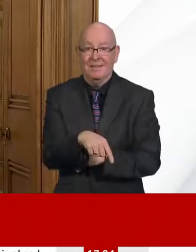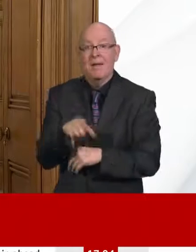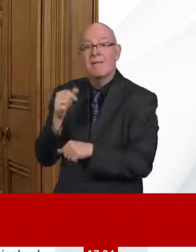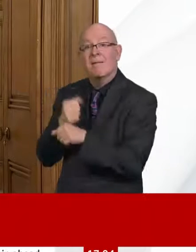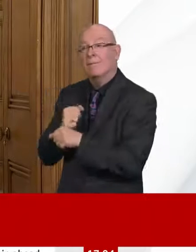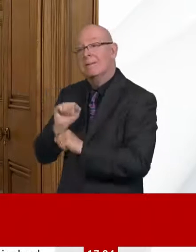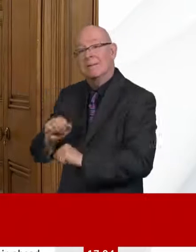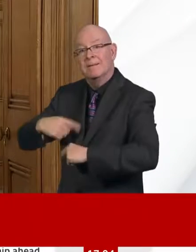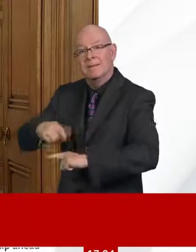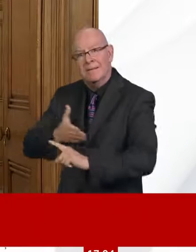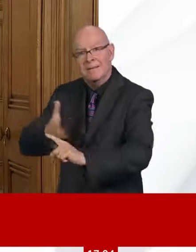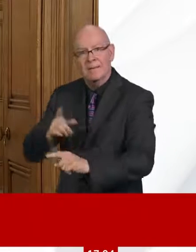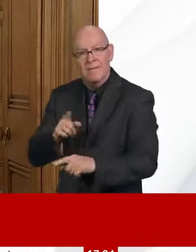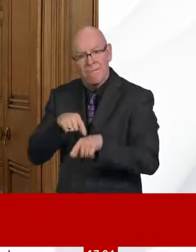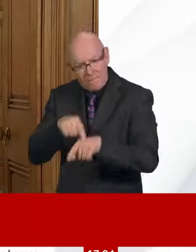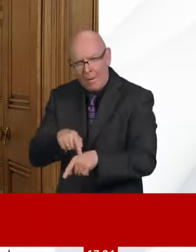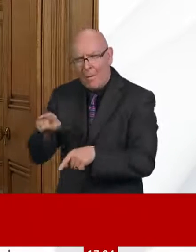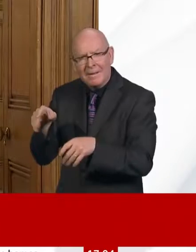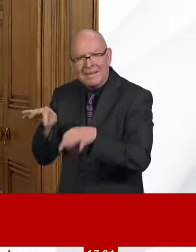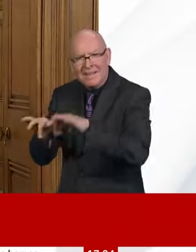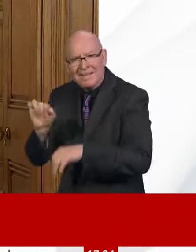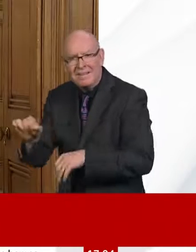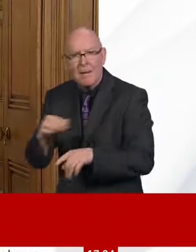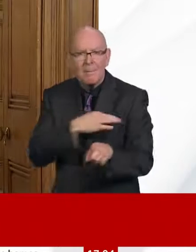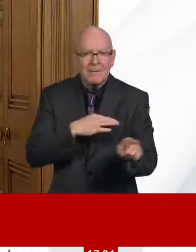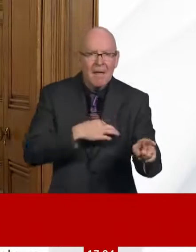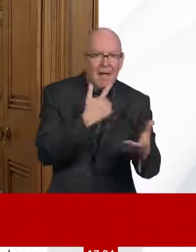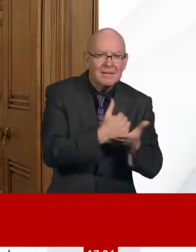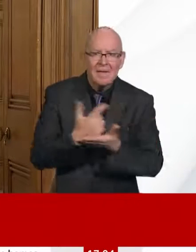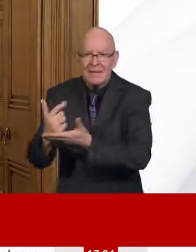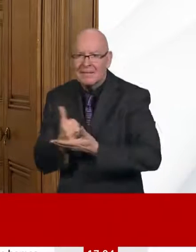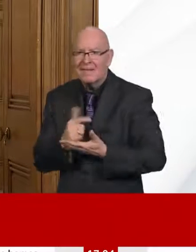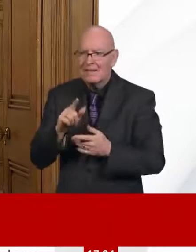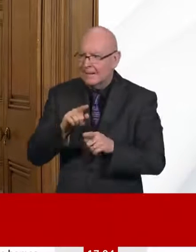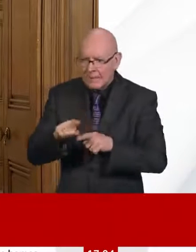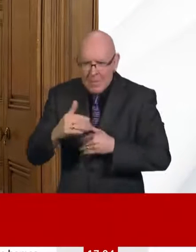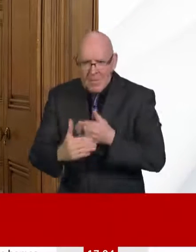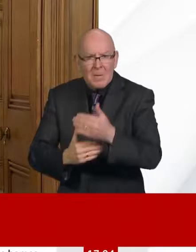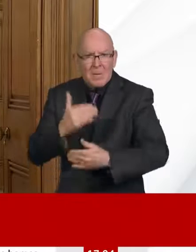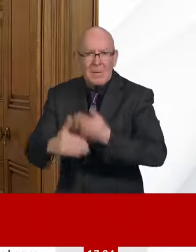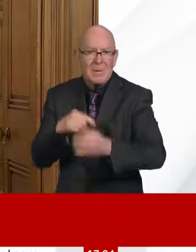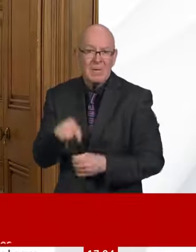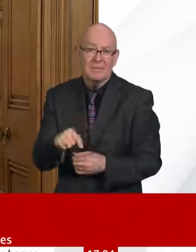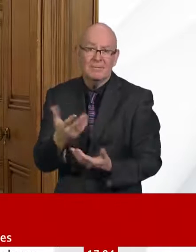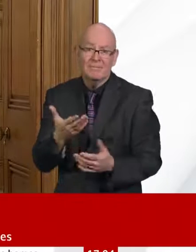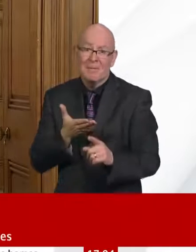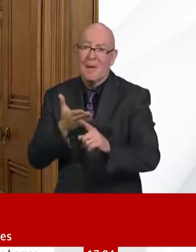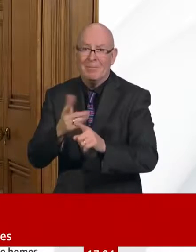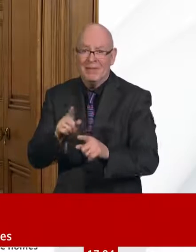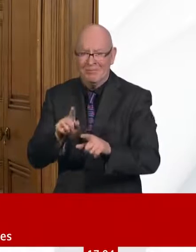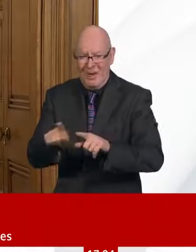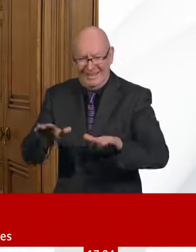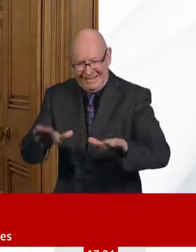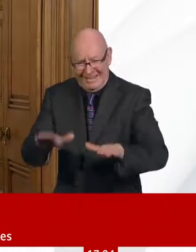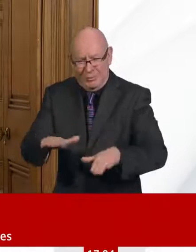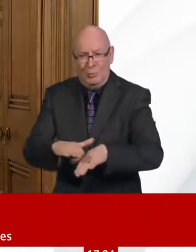And we have honoured that promise. Yesterday, we published an update showing that we've given our public services